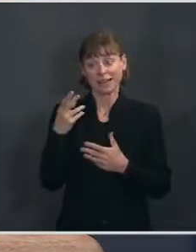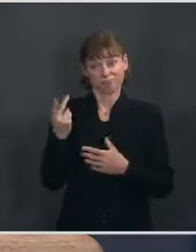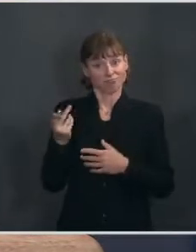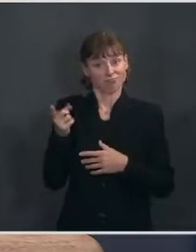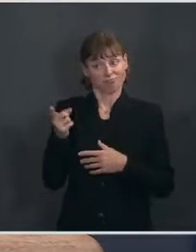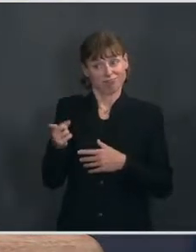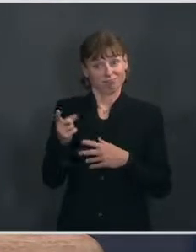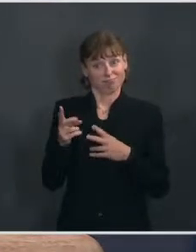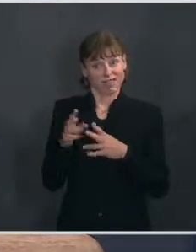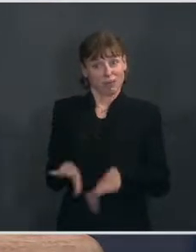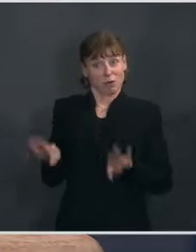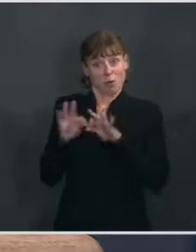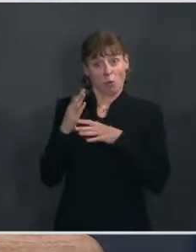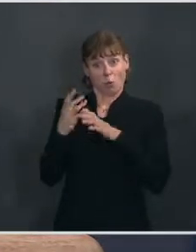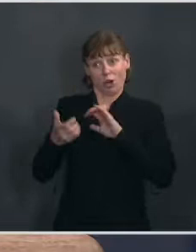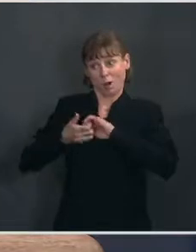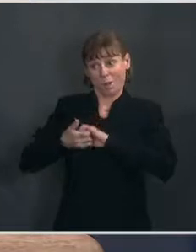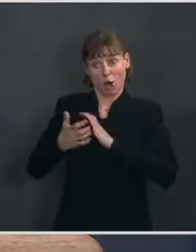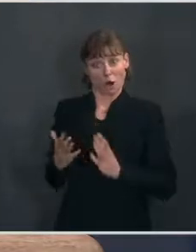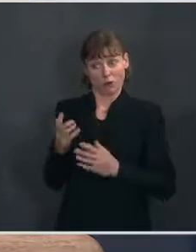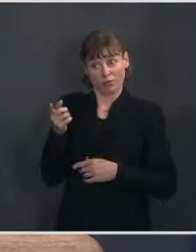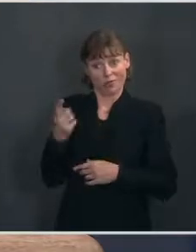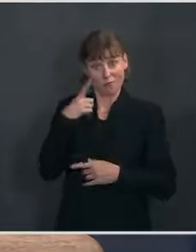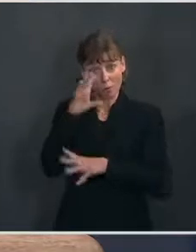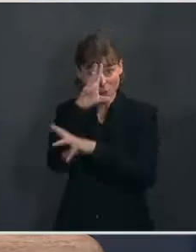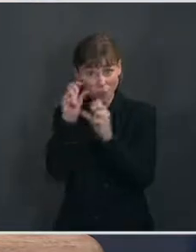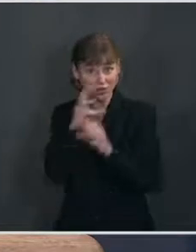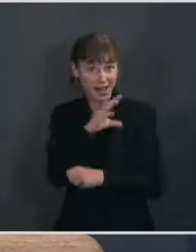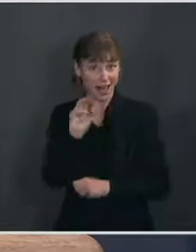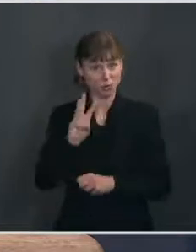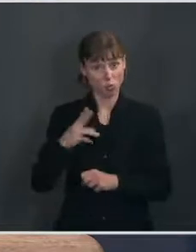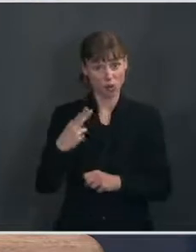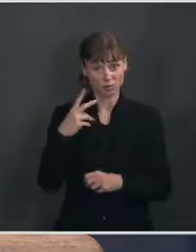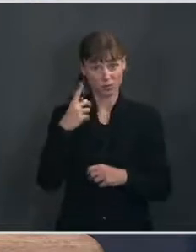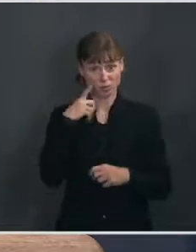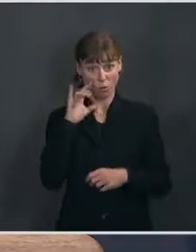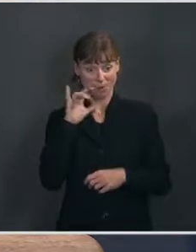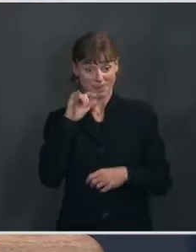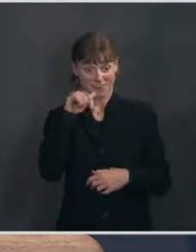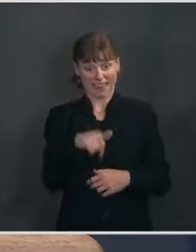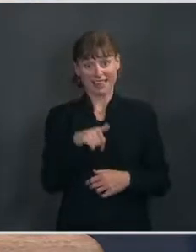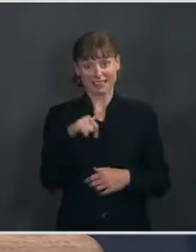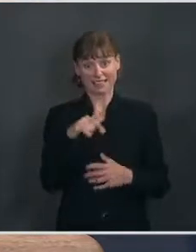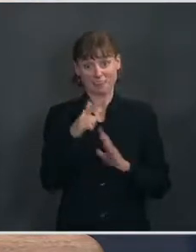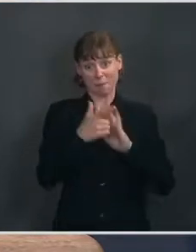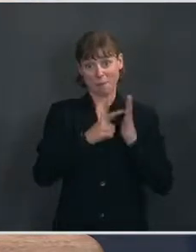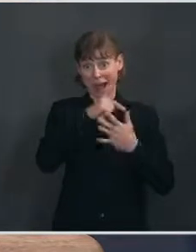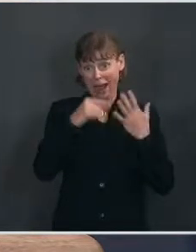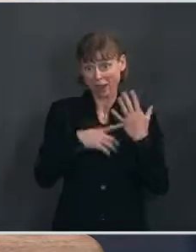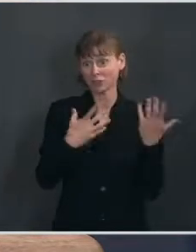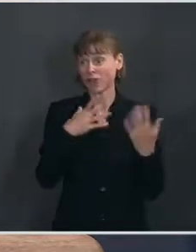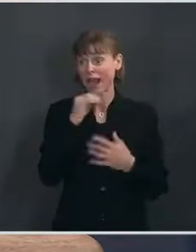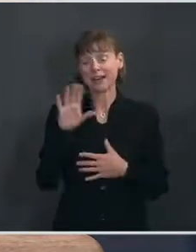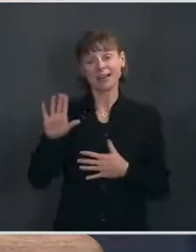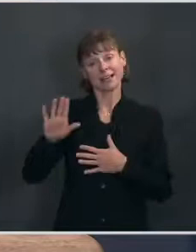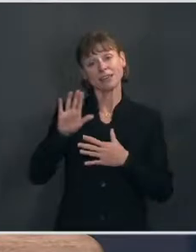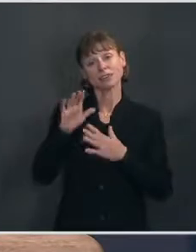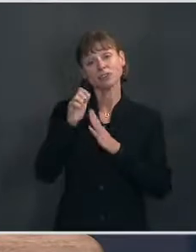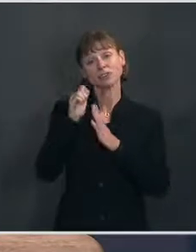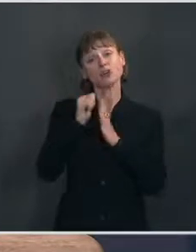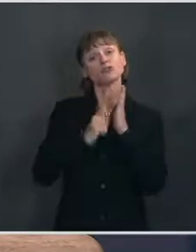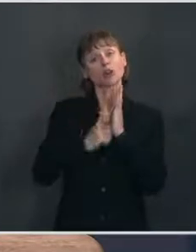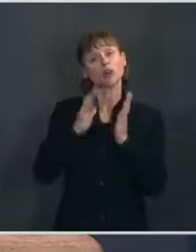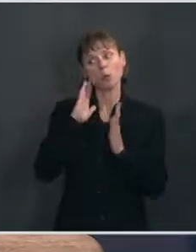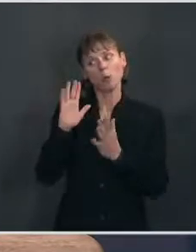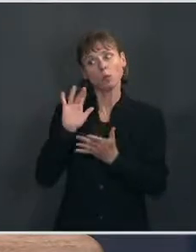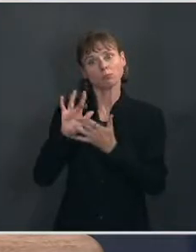to the President and to the White House on this package, but on his agenda. And we will remain in close touch with